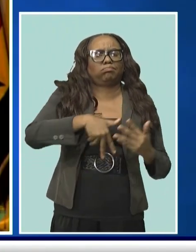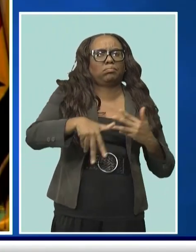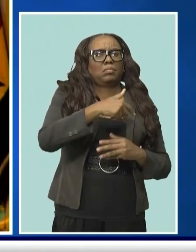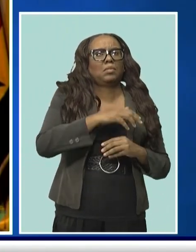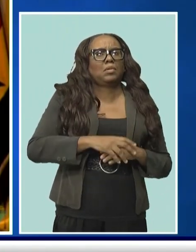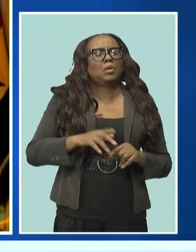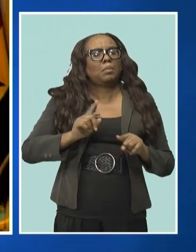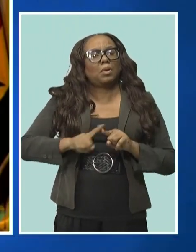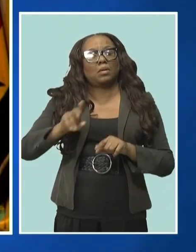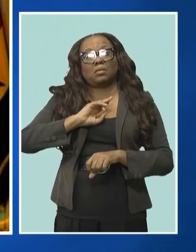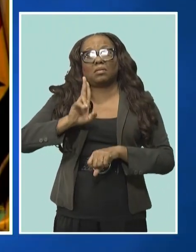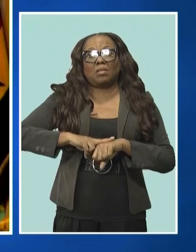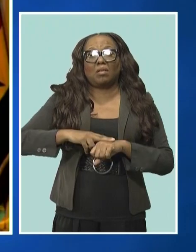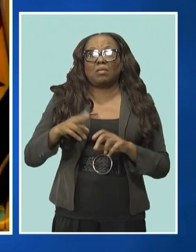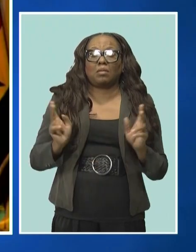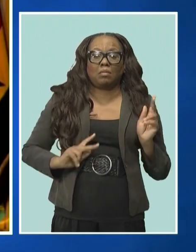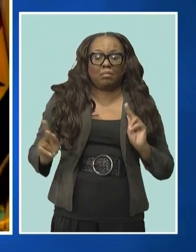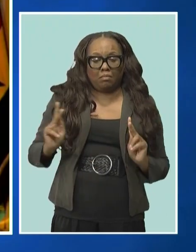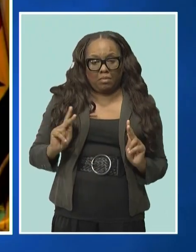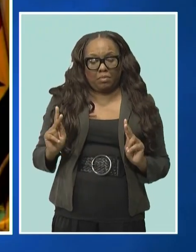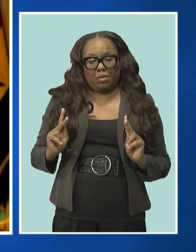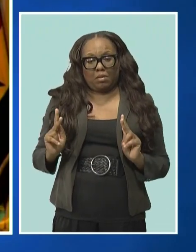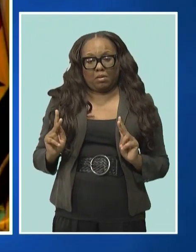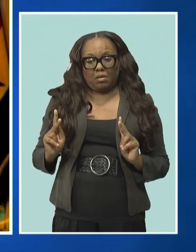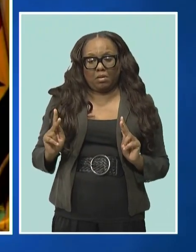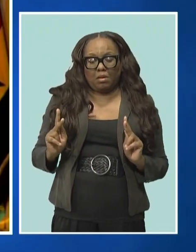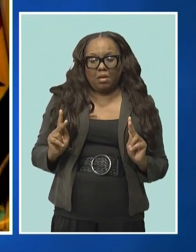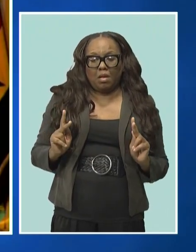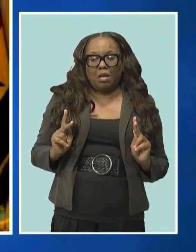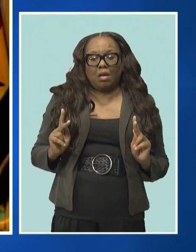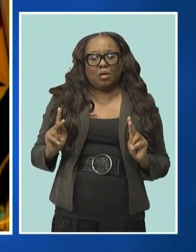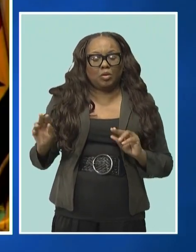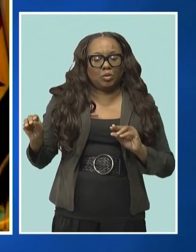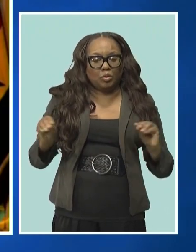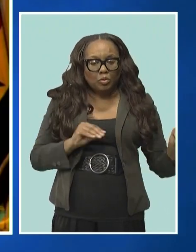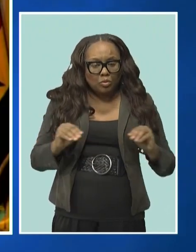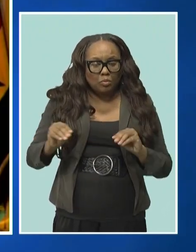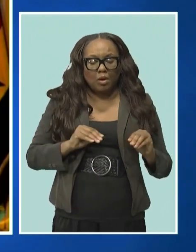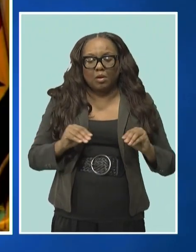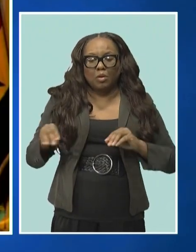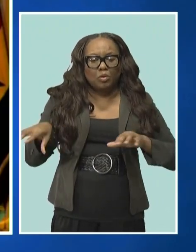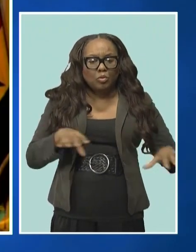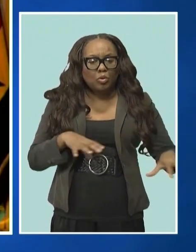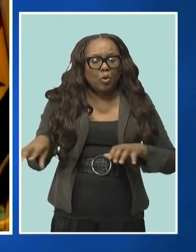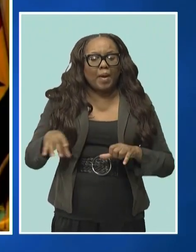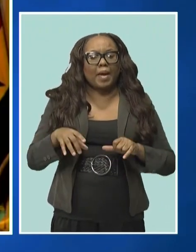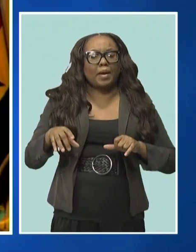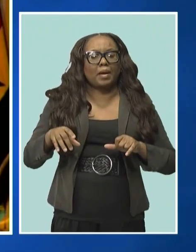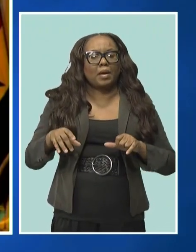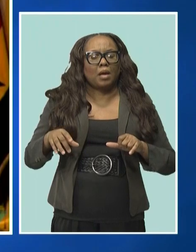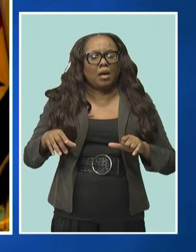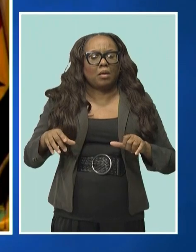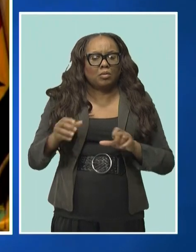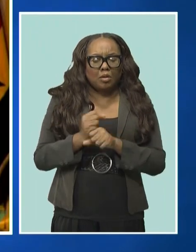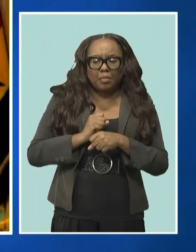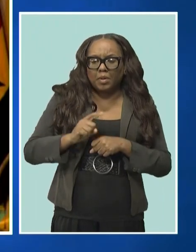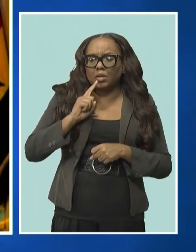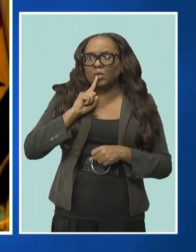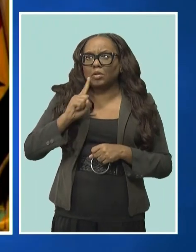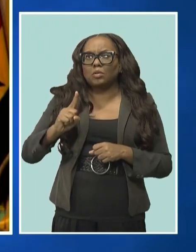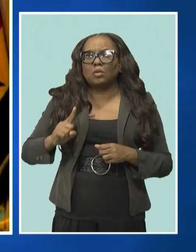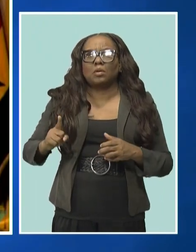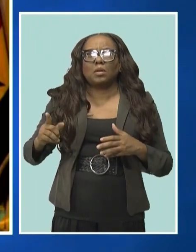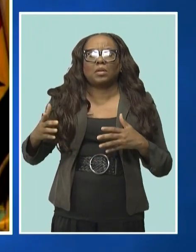ordinary people moving in their own time and space to be able to make those friends, to